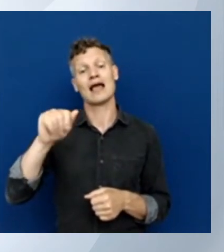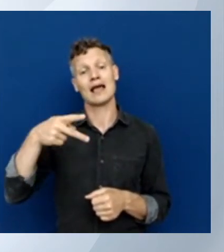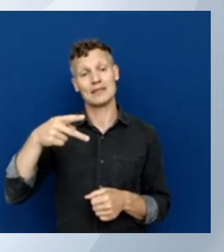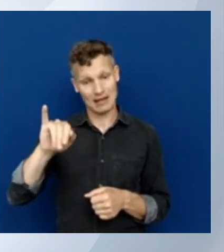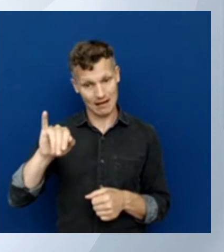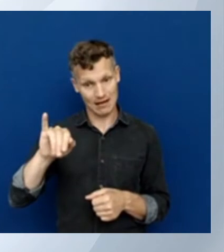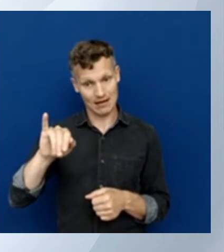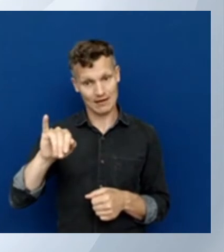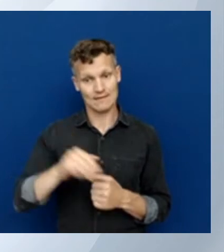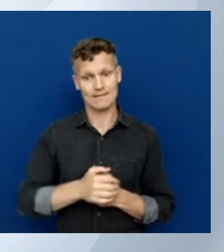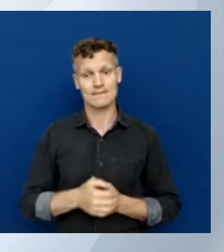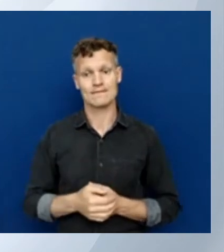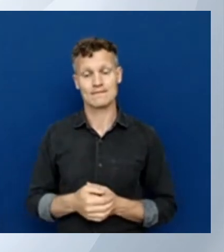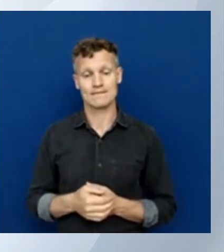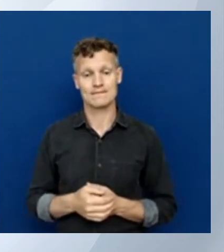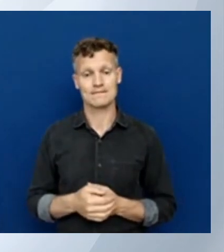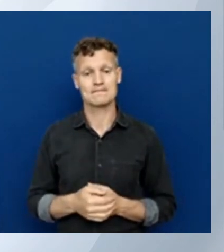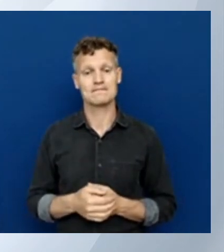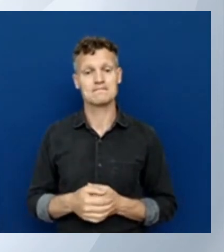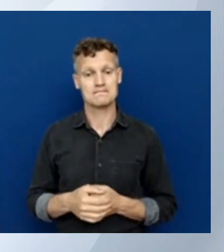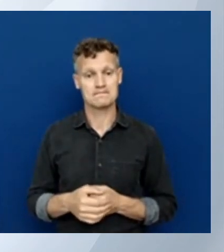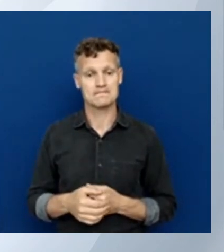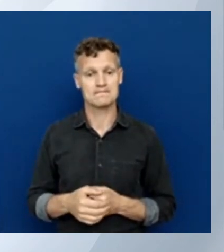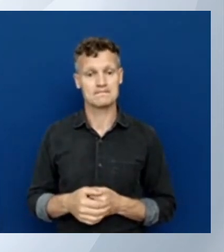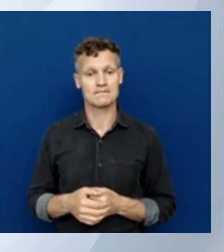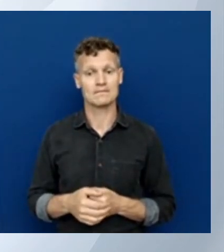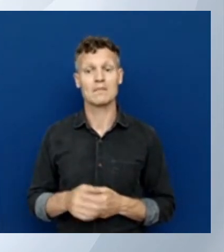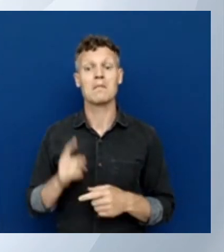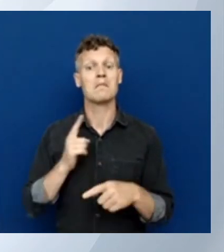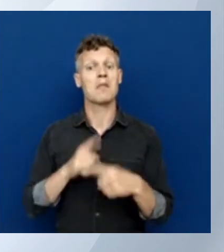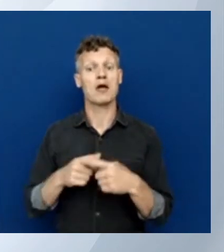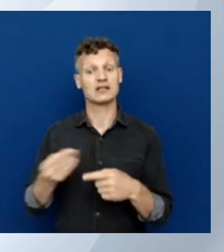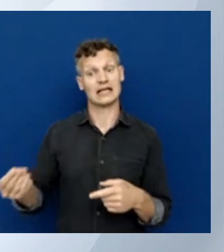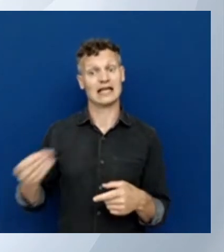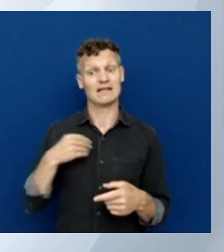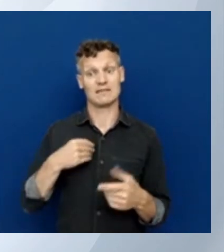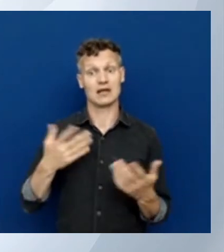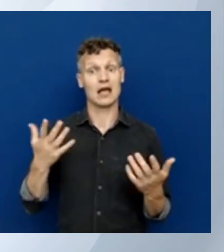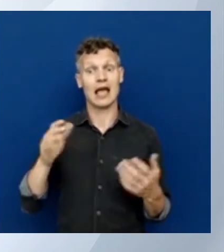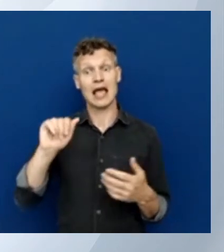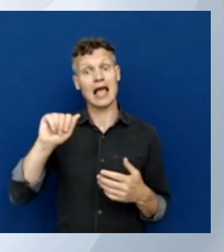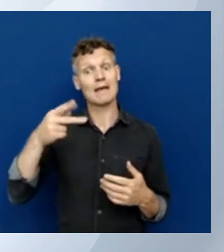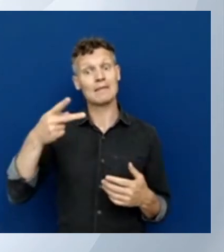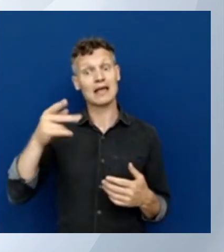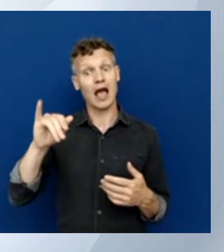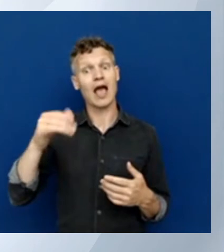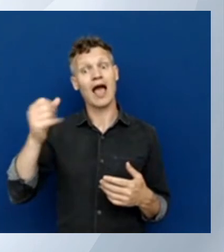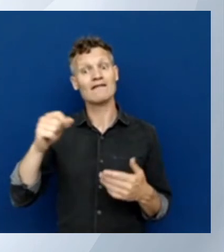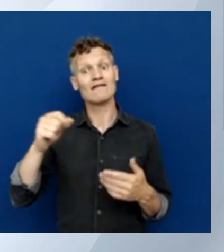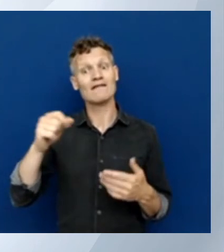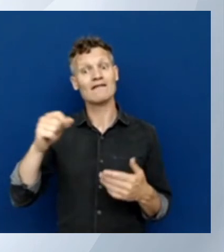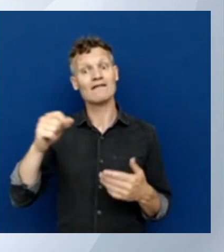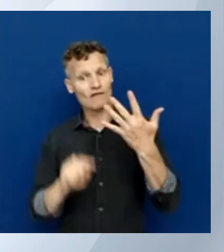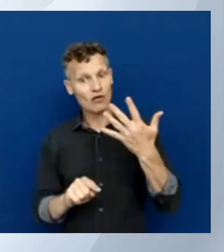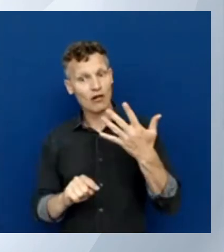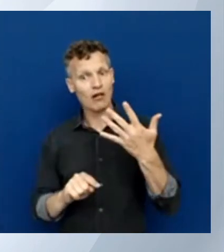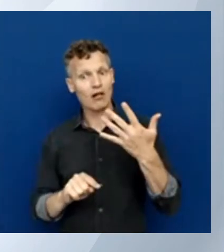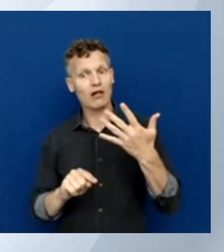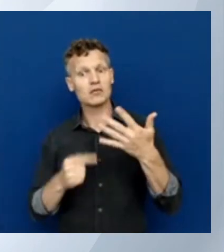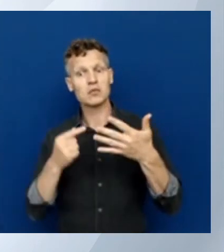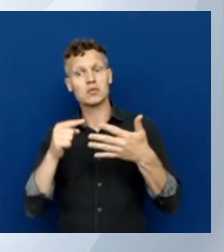much and it even gives me what API versions are available if you have multiple choice always take the newest